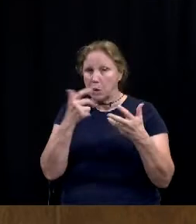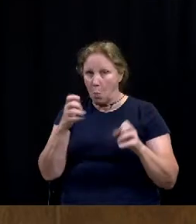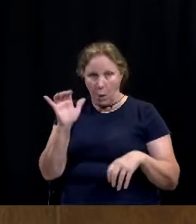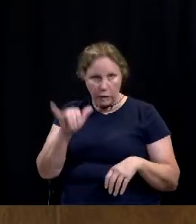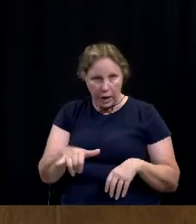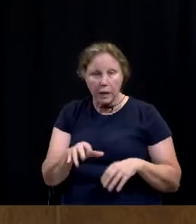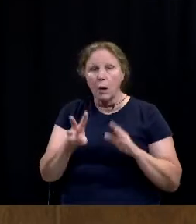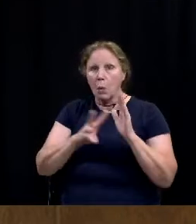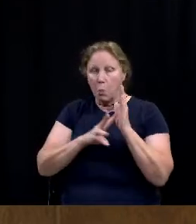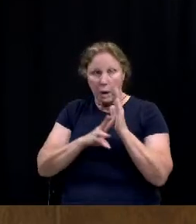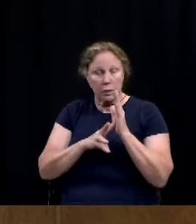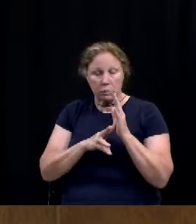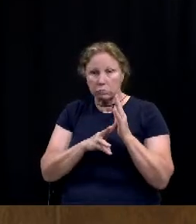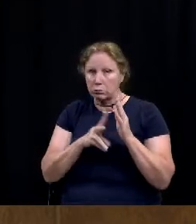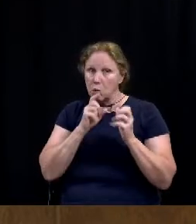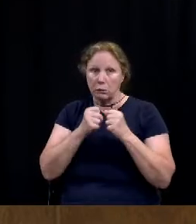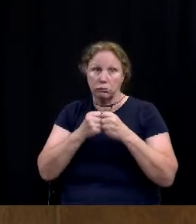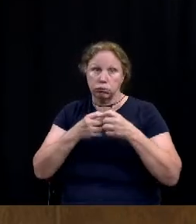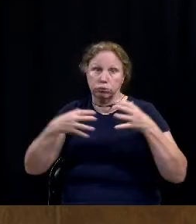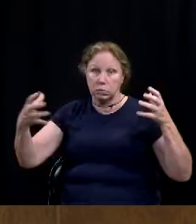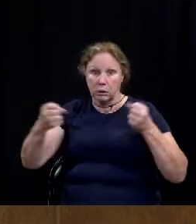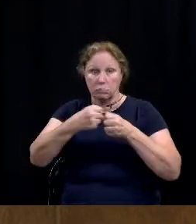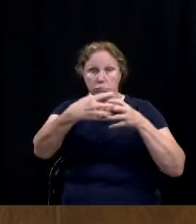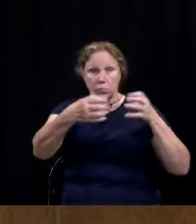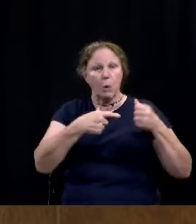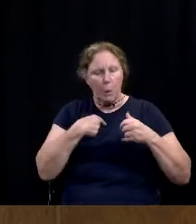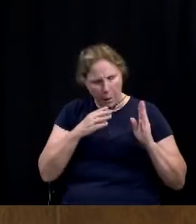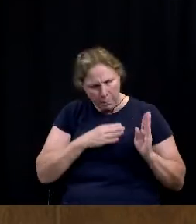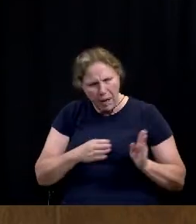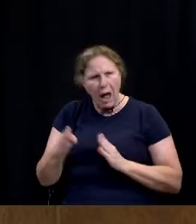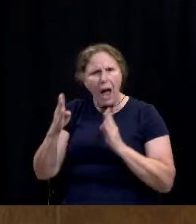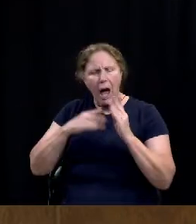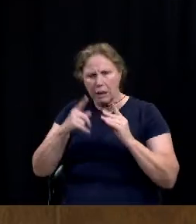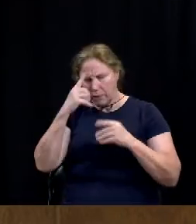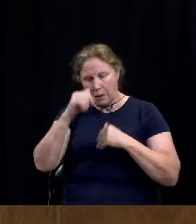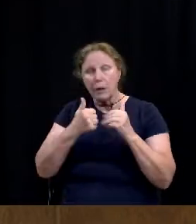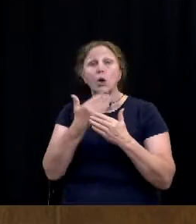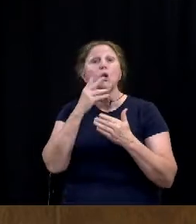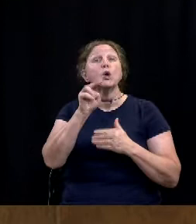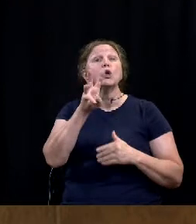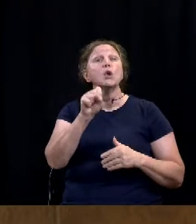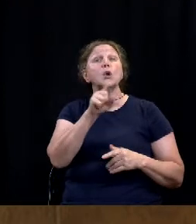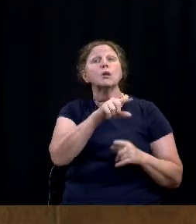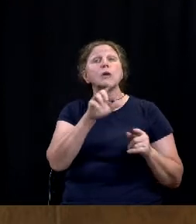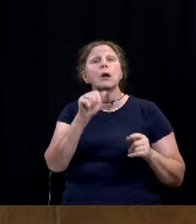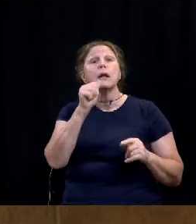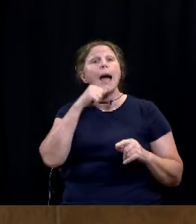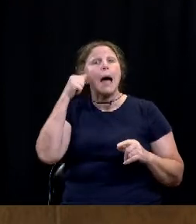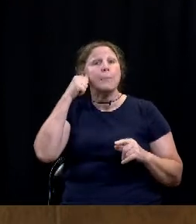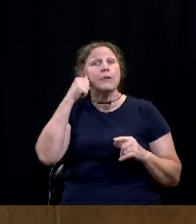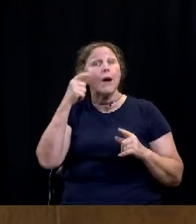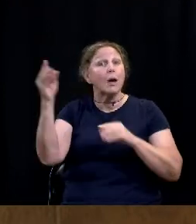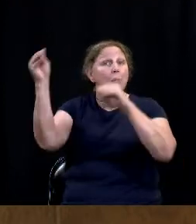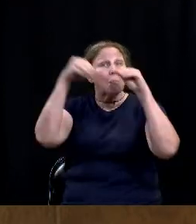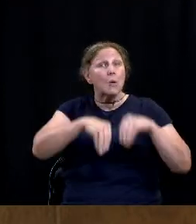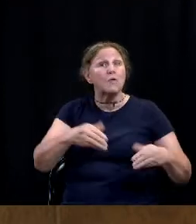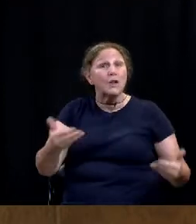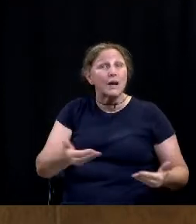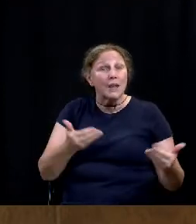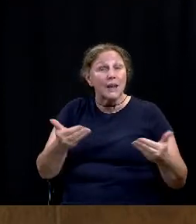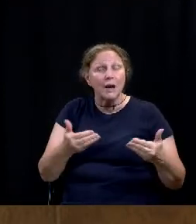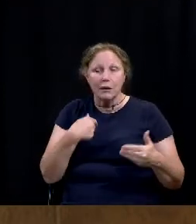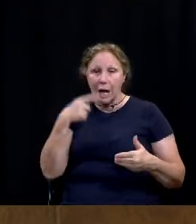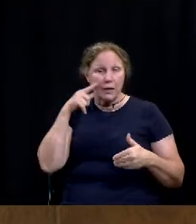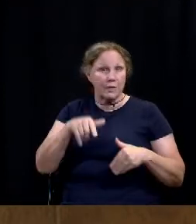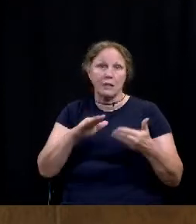is grow Waco thoughtfully. We had some great news this morning on Amazon and I just think the outlook for this